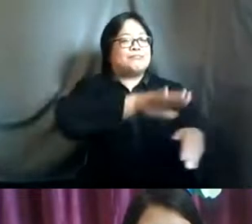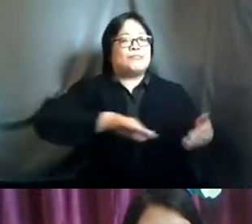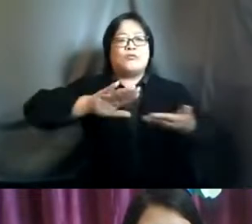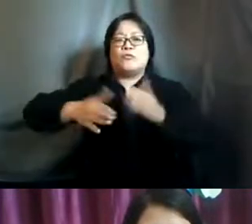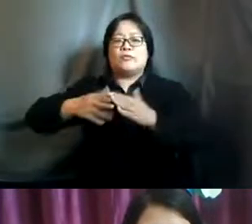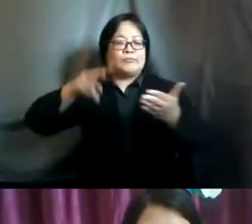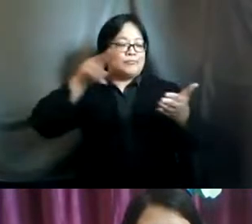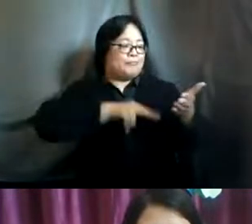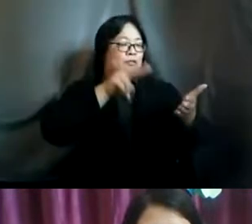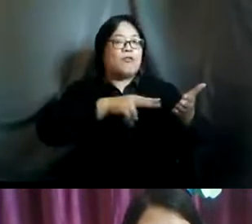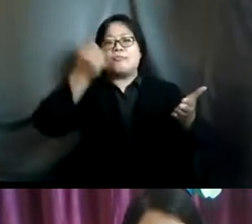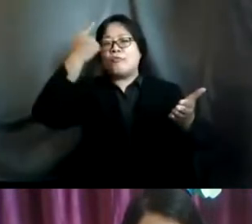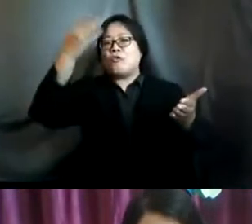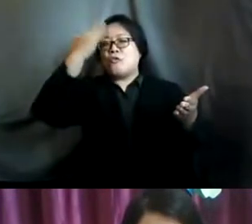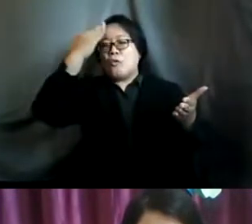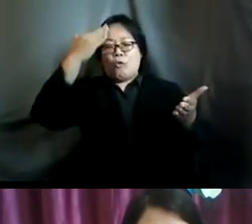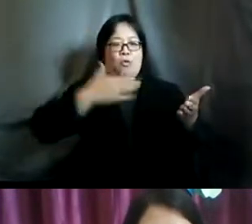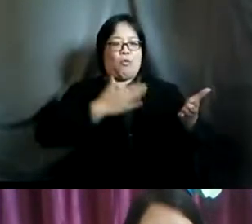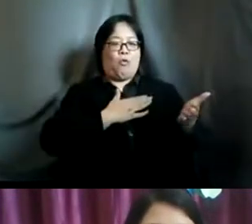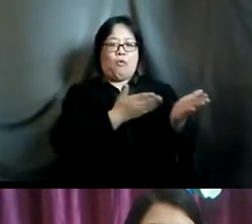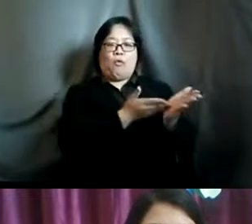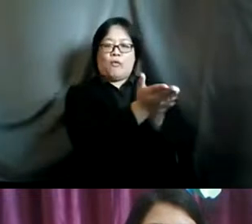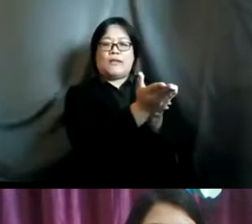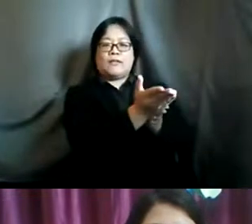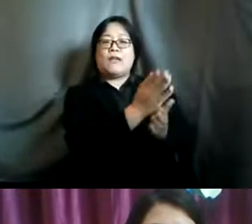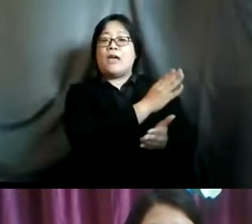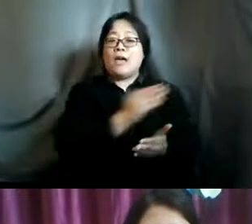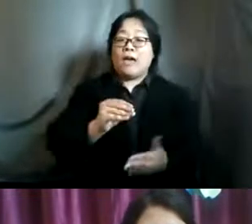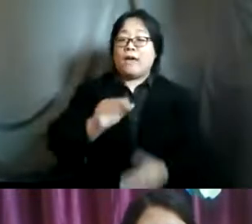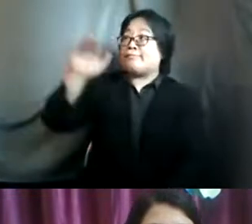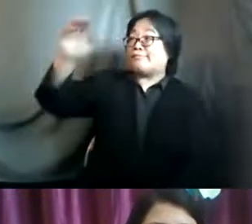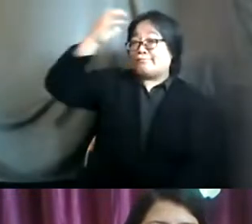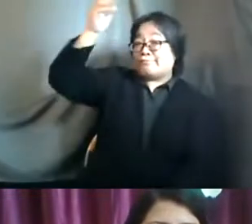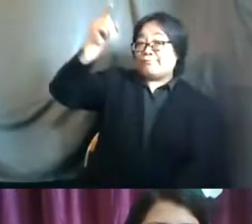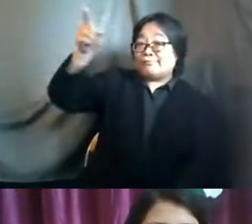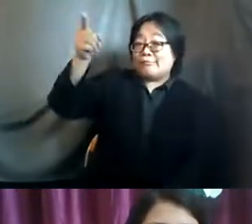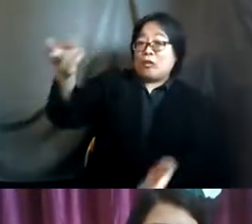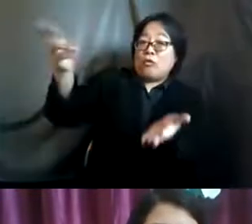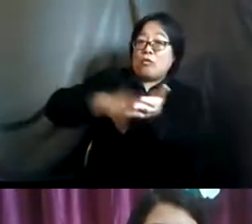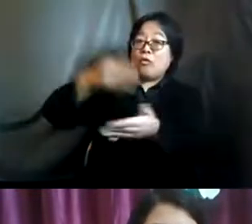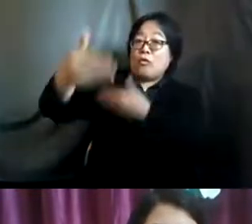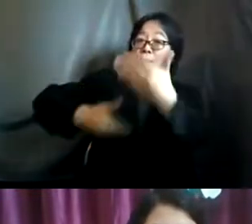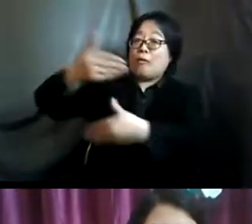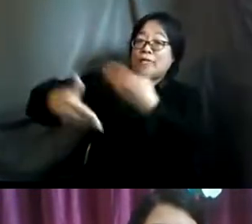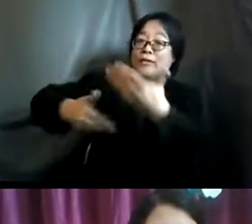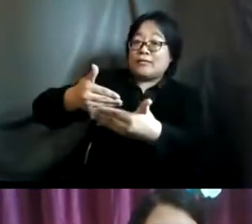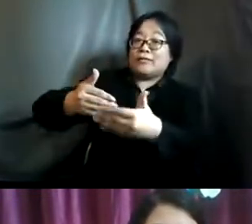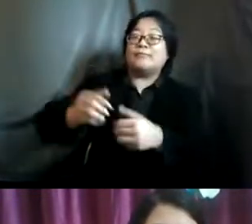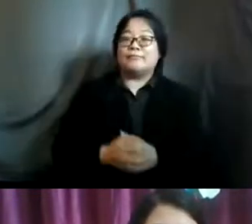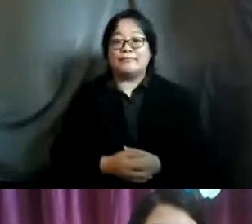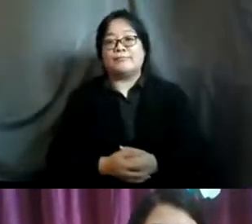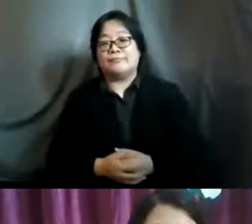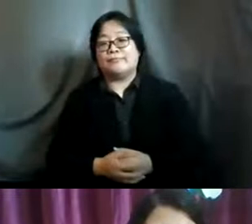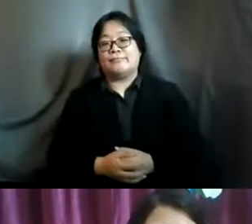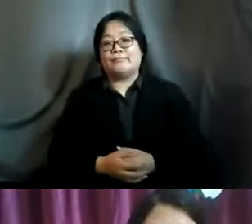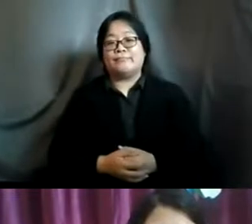what their rights are uh and as well as holding the government to actually reporting on the progress towards that you know so i think that that's